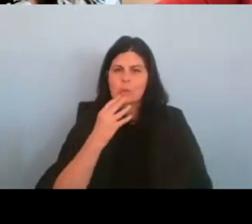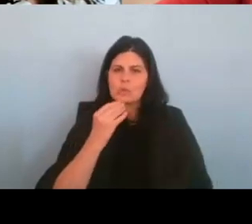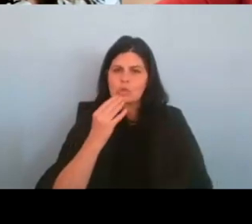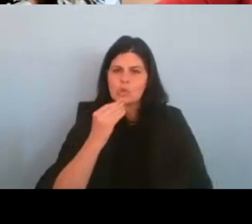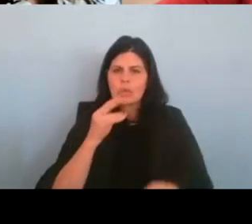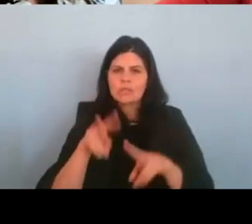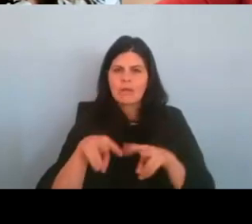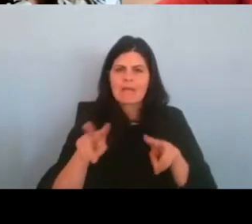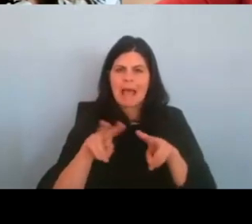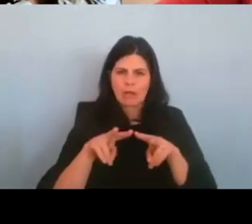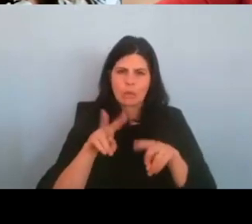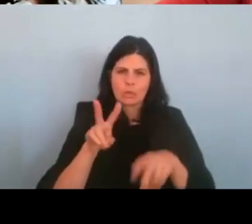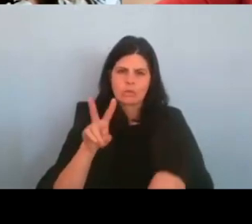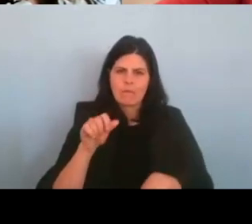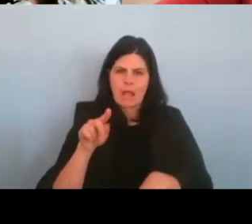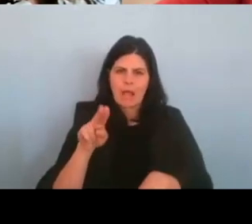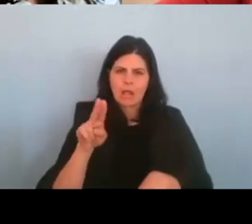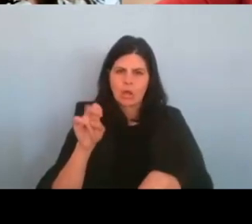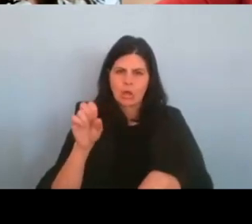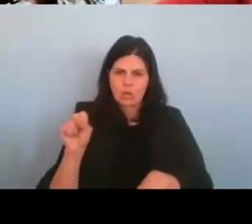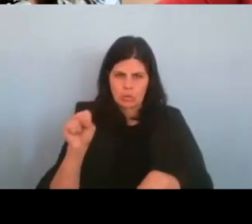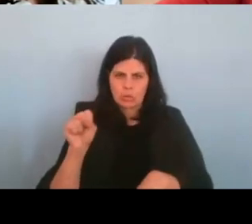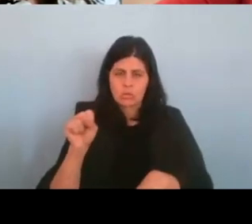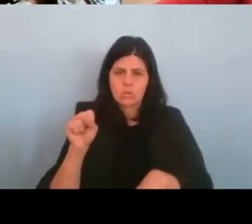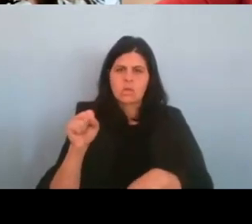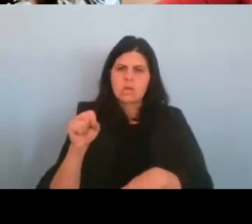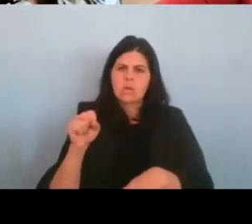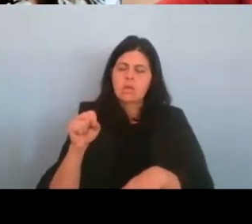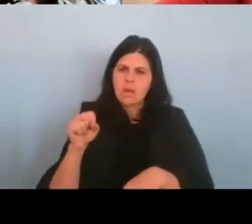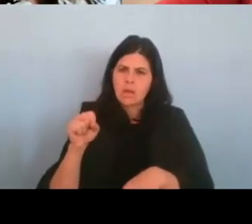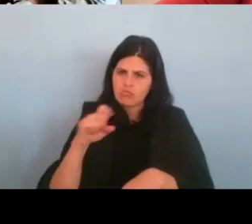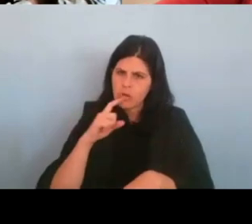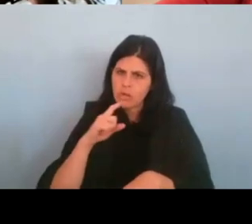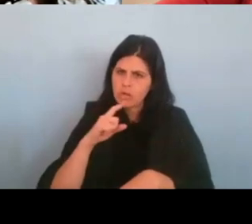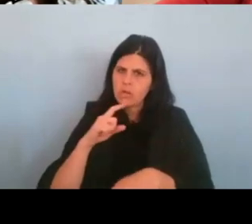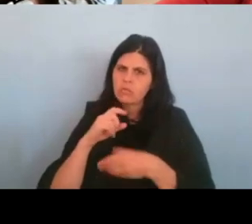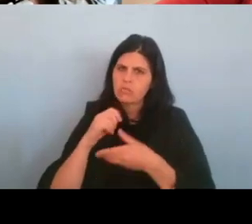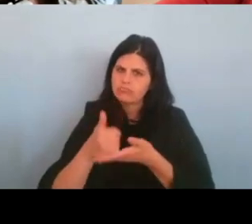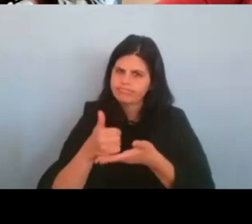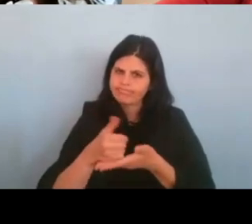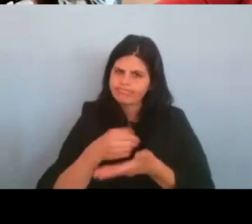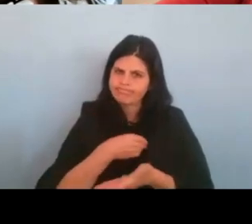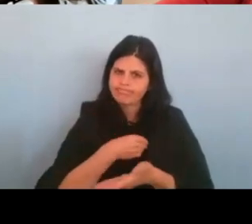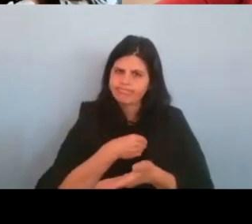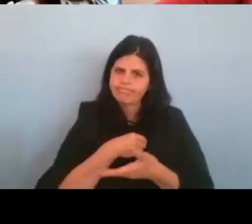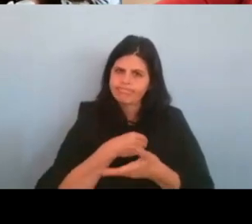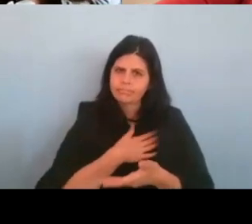were instructive for you all as creatives in this filmmaking process? Yeah.